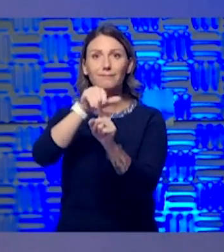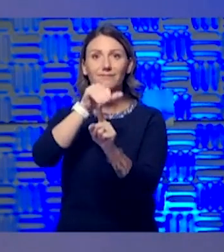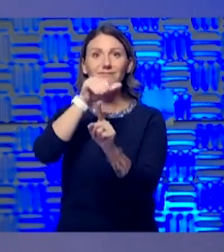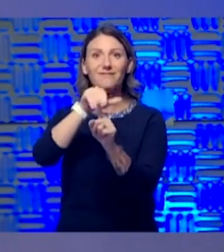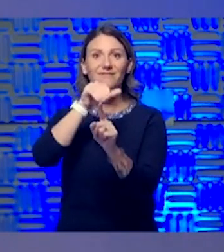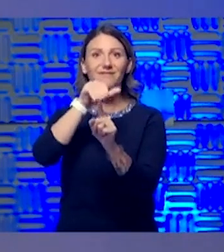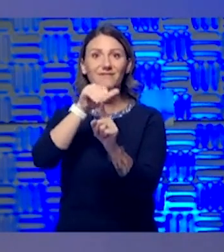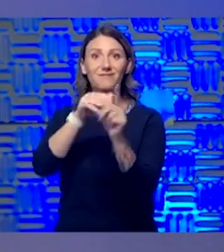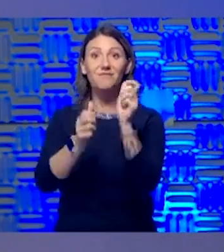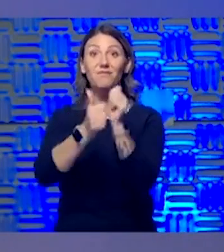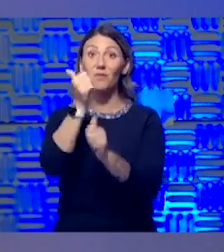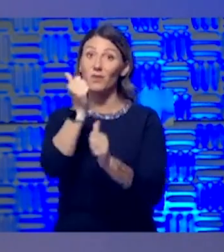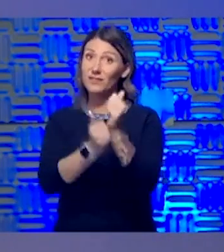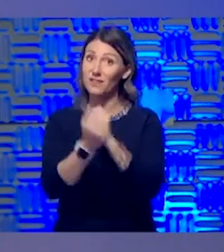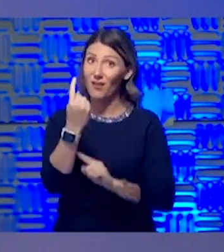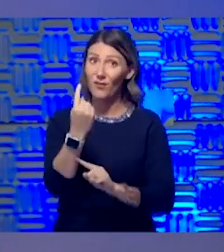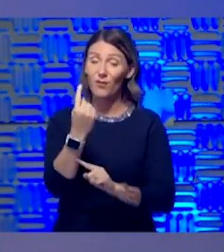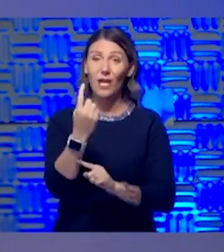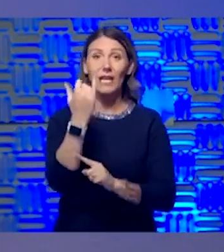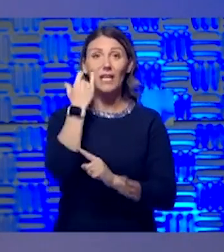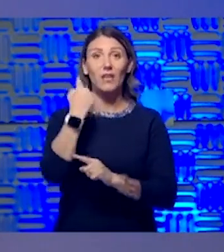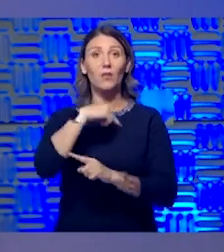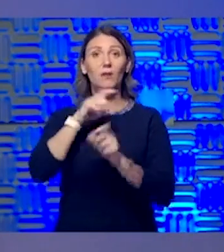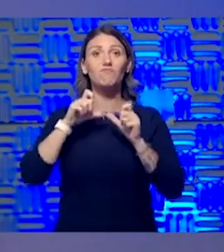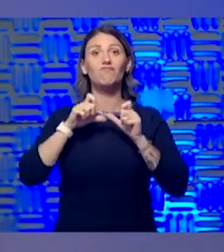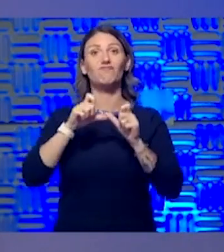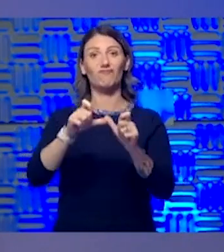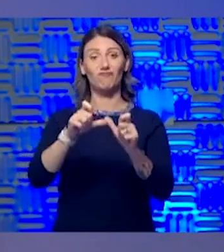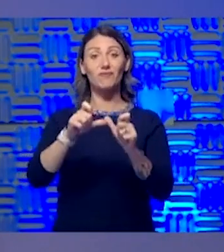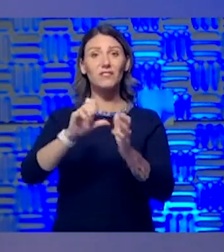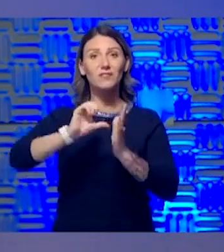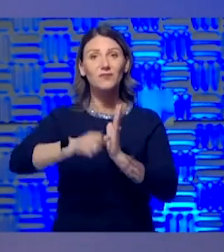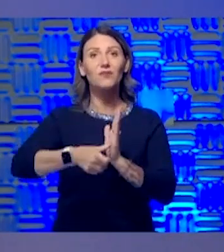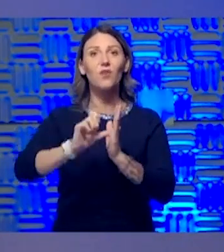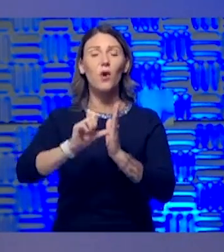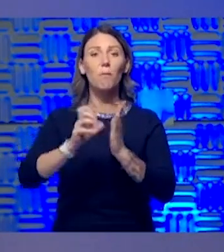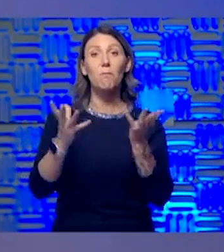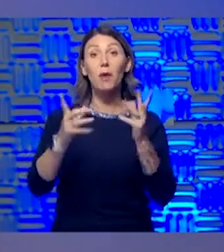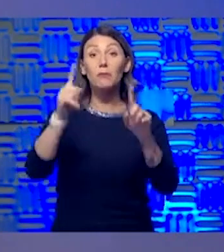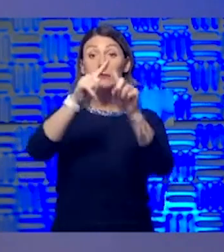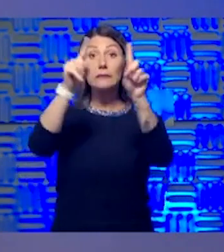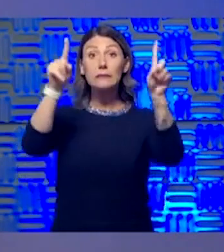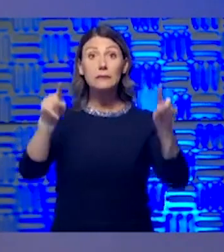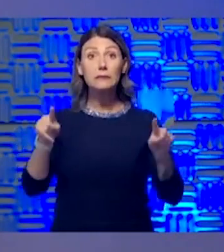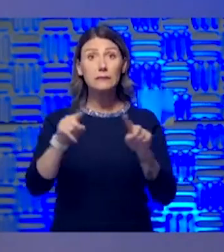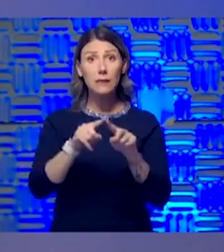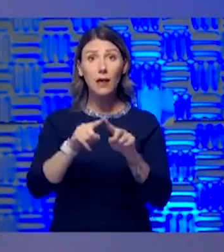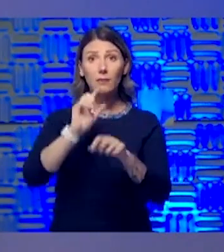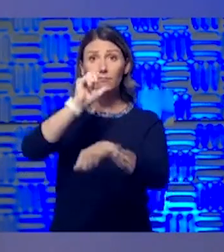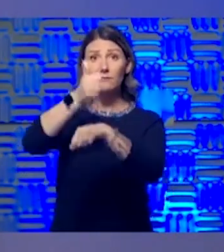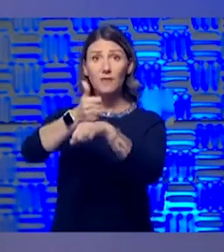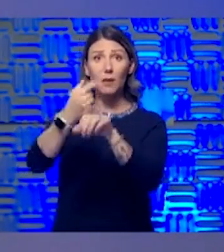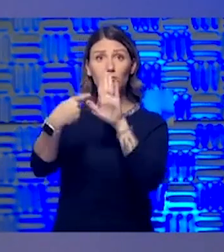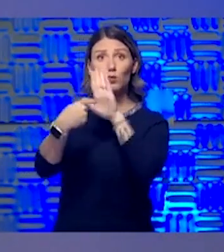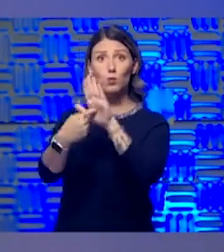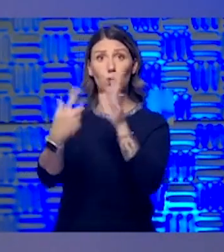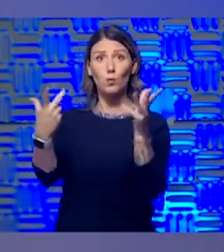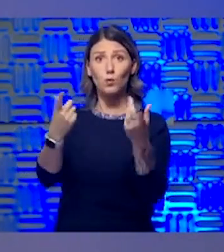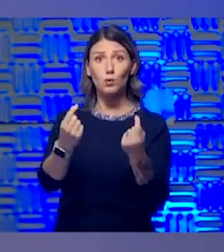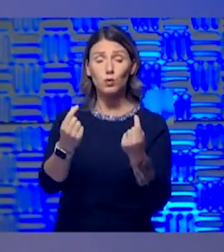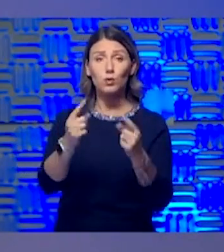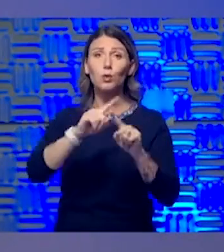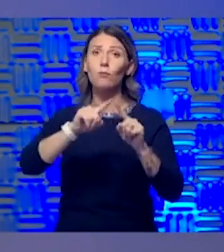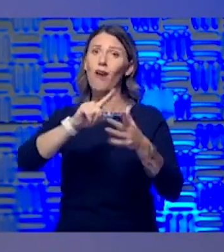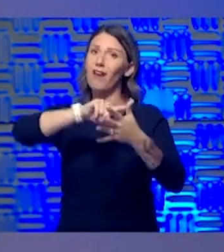most all of us. And so if we can continue to reinforce that, maybe signage, you know, putting up signs, things of that nature as well. But I think it's all of